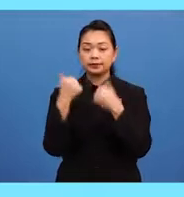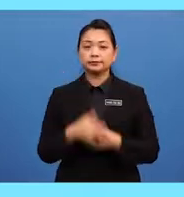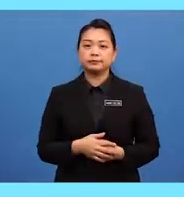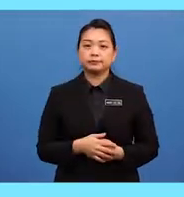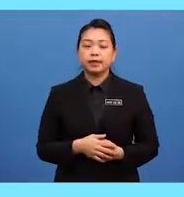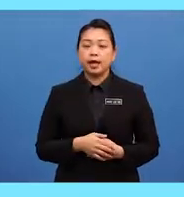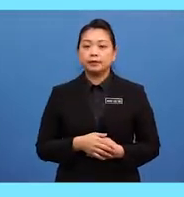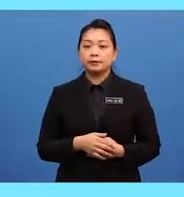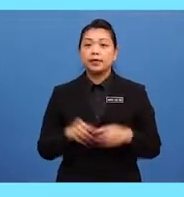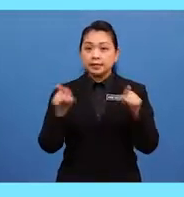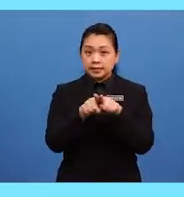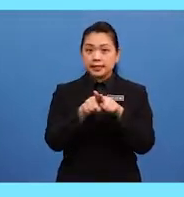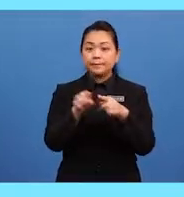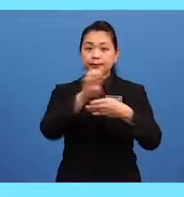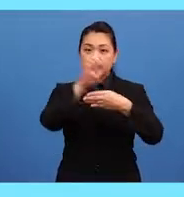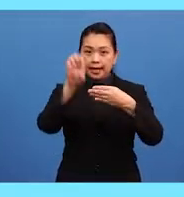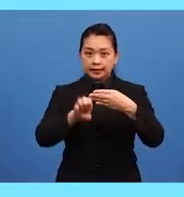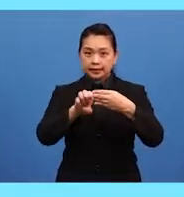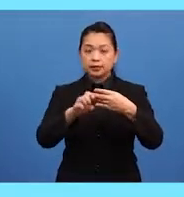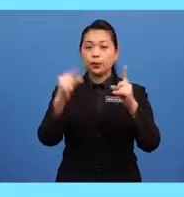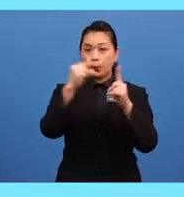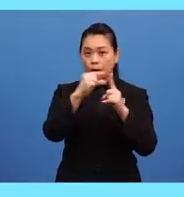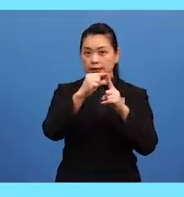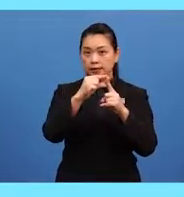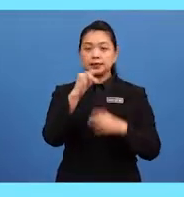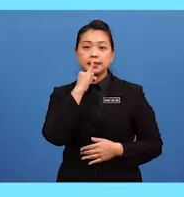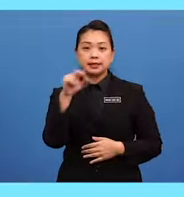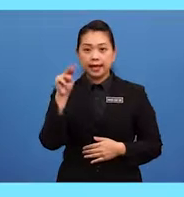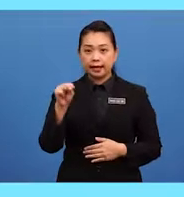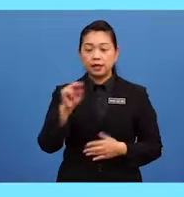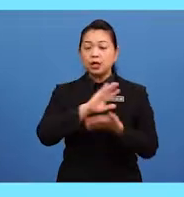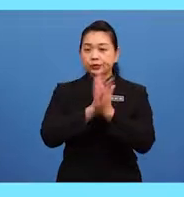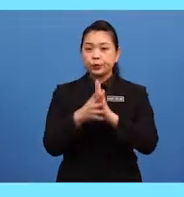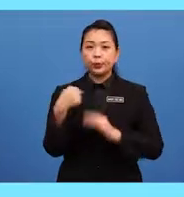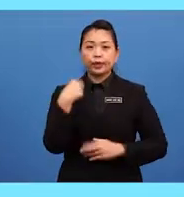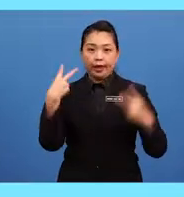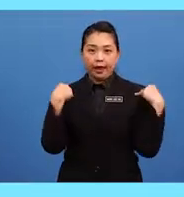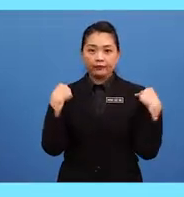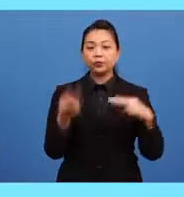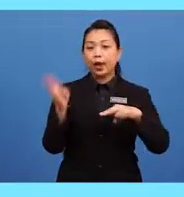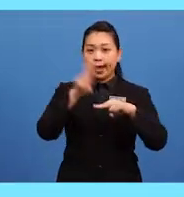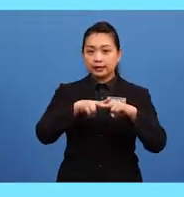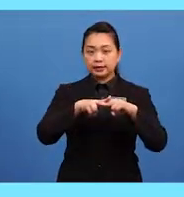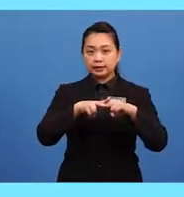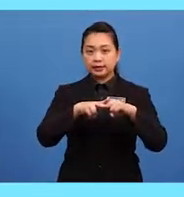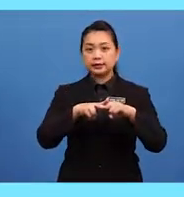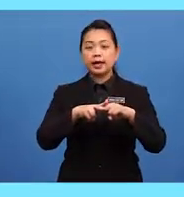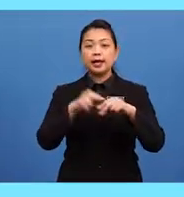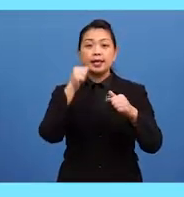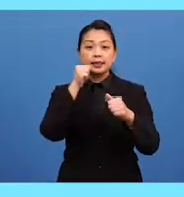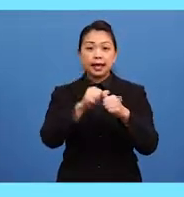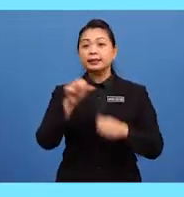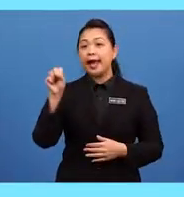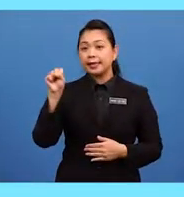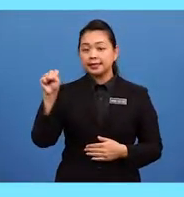Since the ending letter for this word is N, we have to add the ending S to show that